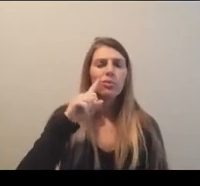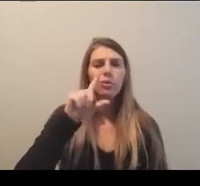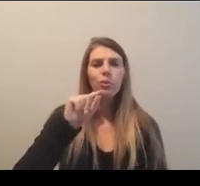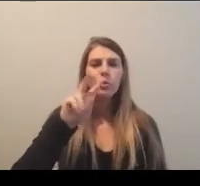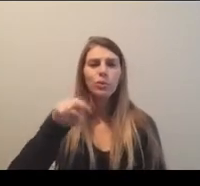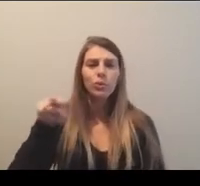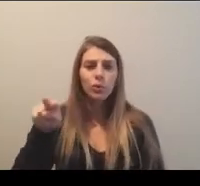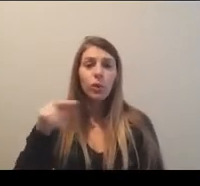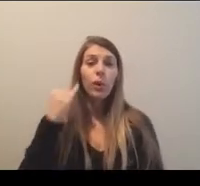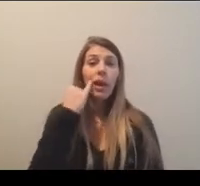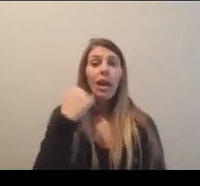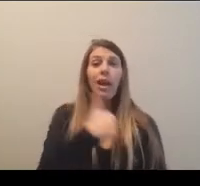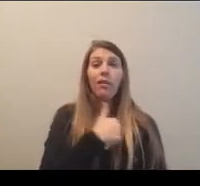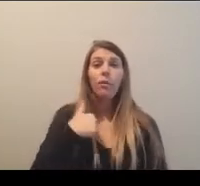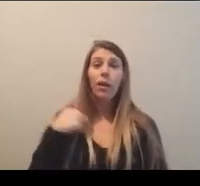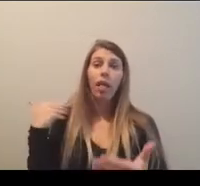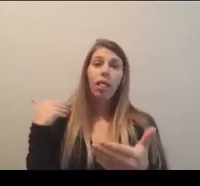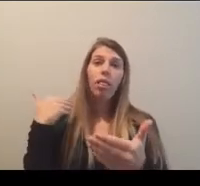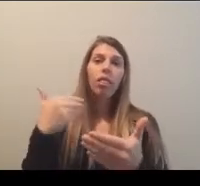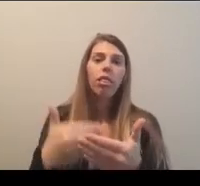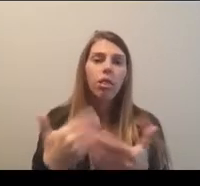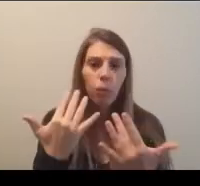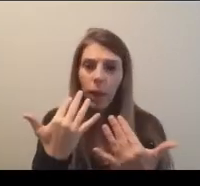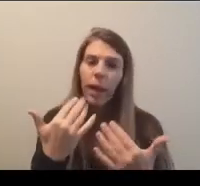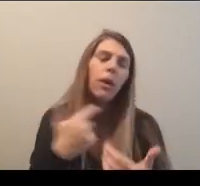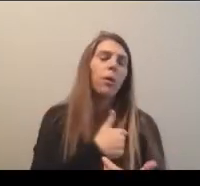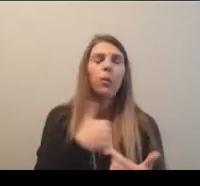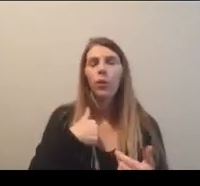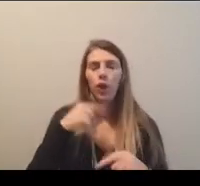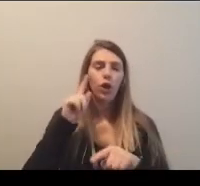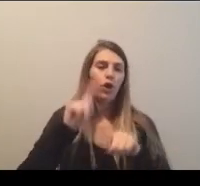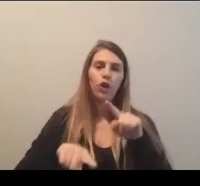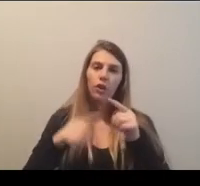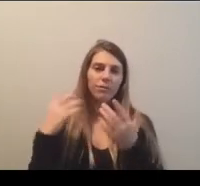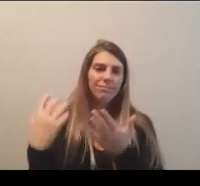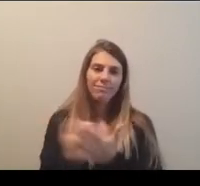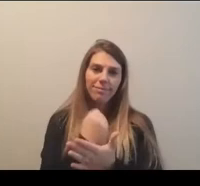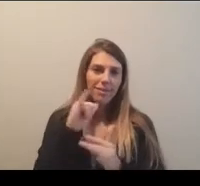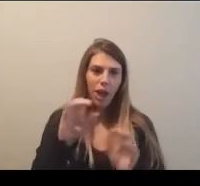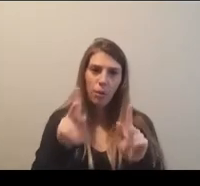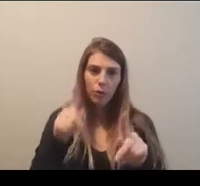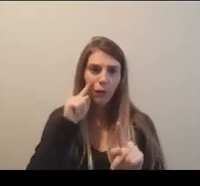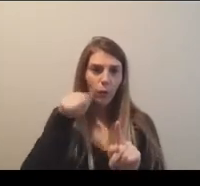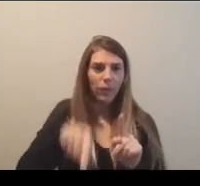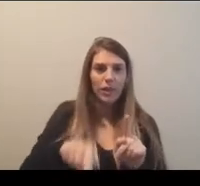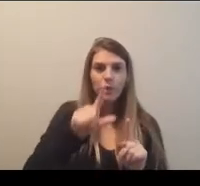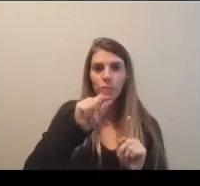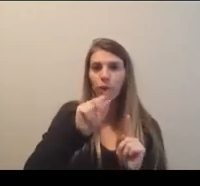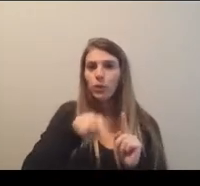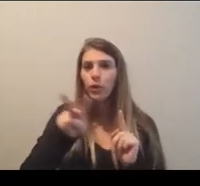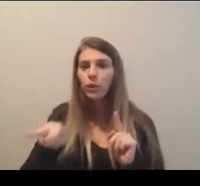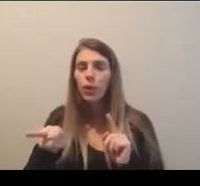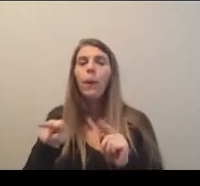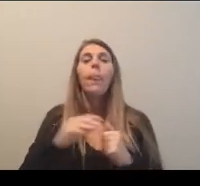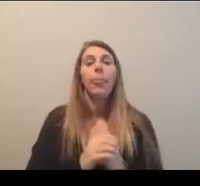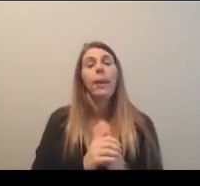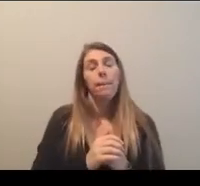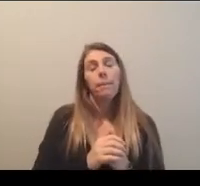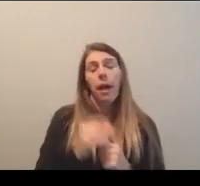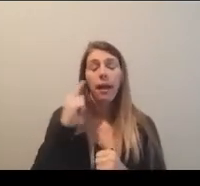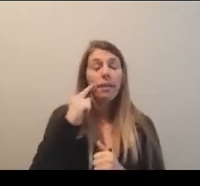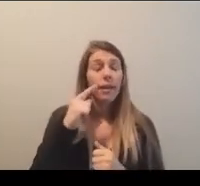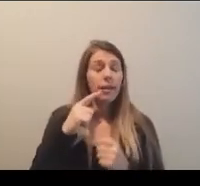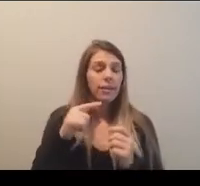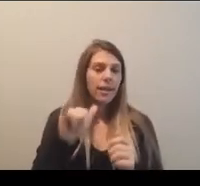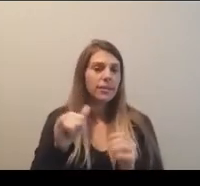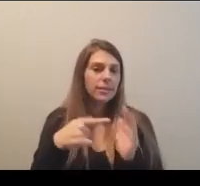Had we waited, probably wouldn't have been able to get some of those things done in time for this March. Um, so I think another example of